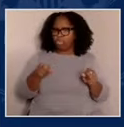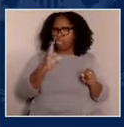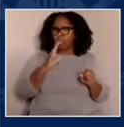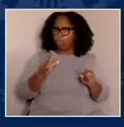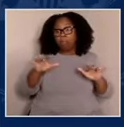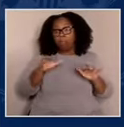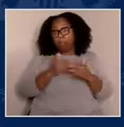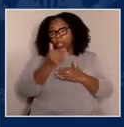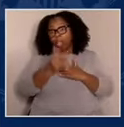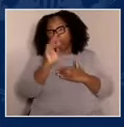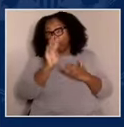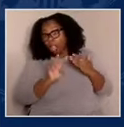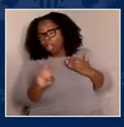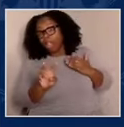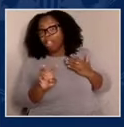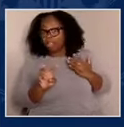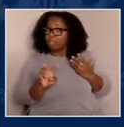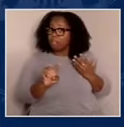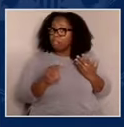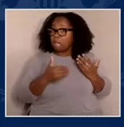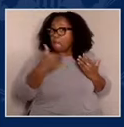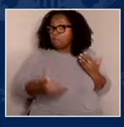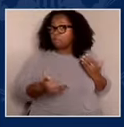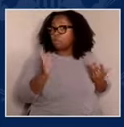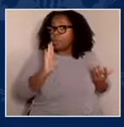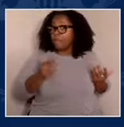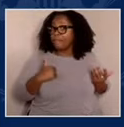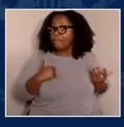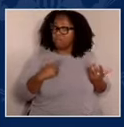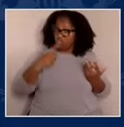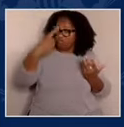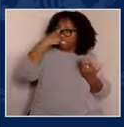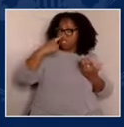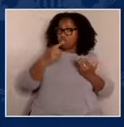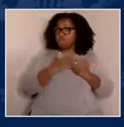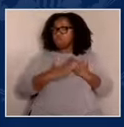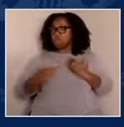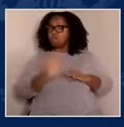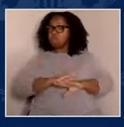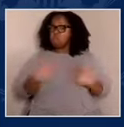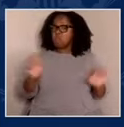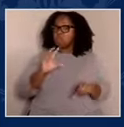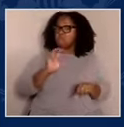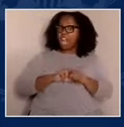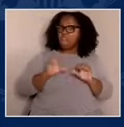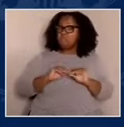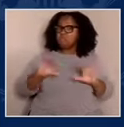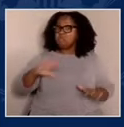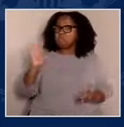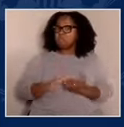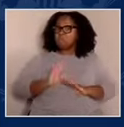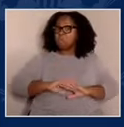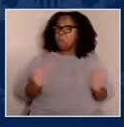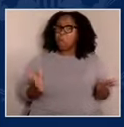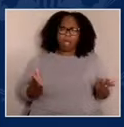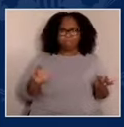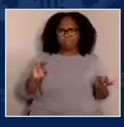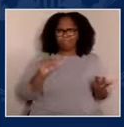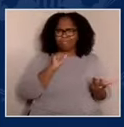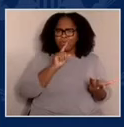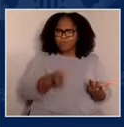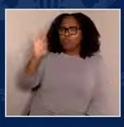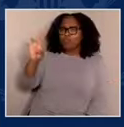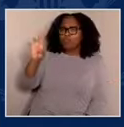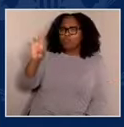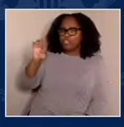Secondly, it's not rational. We're going to recalibrate and set up the institutional structures